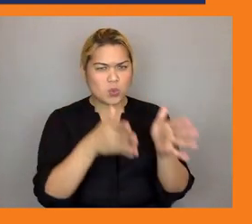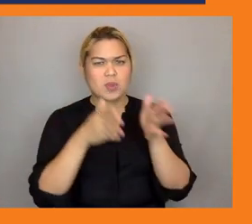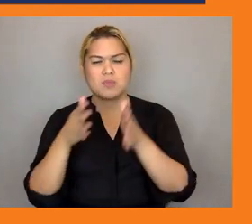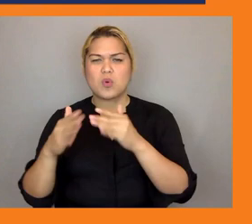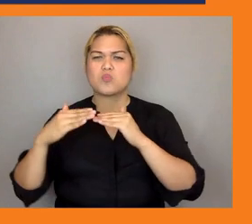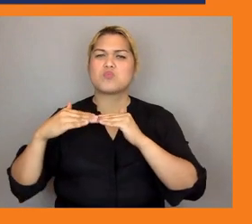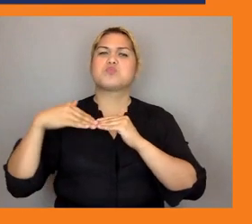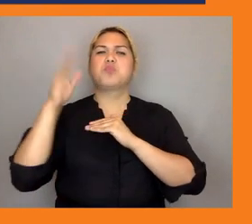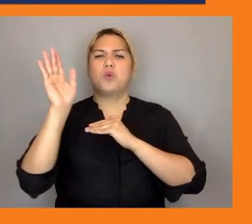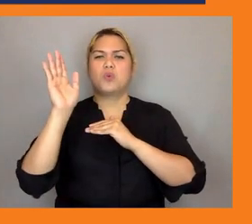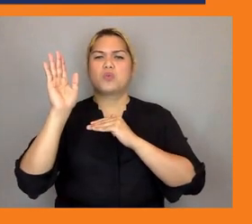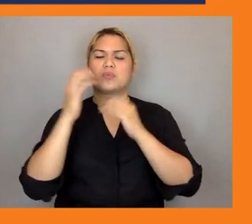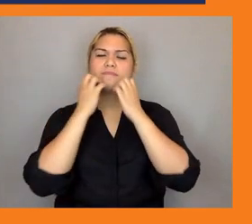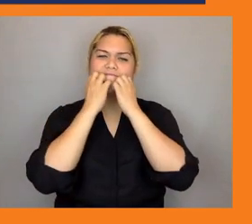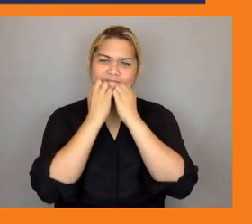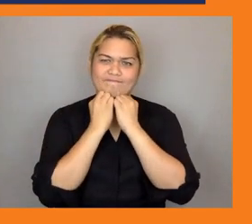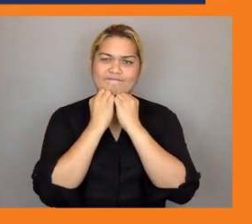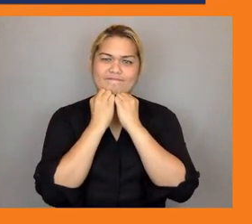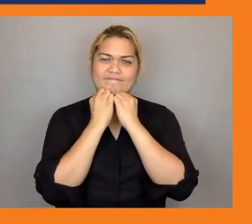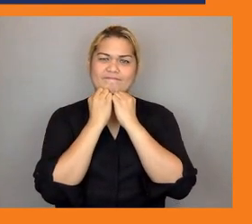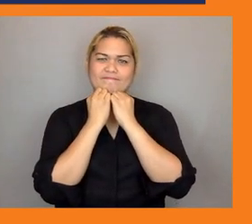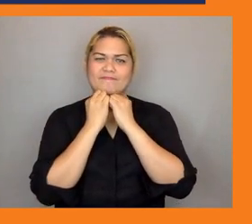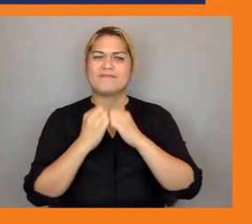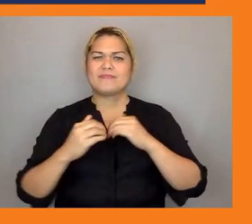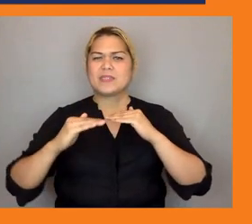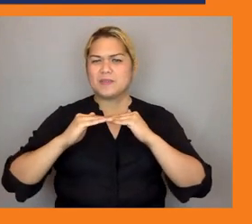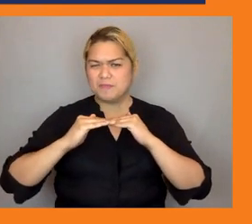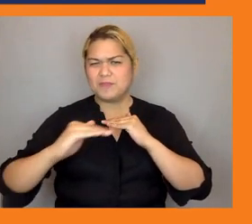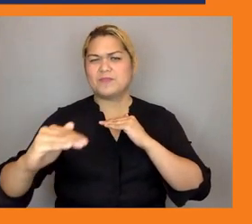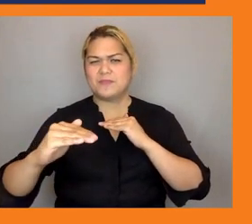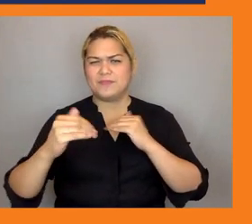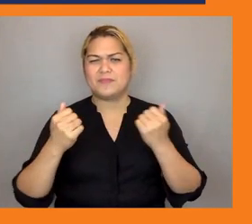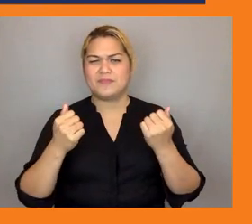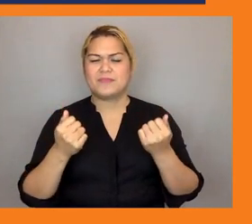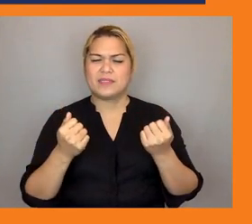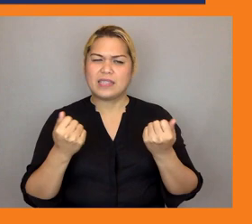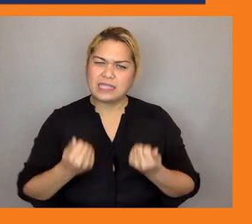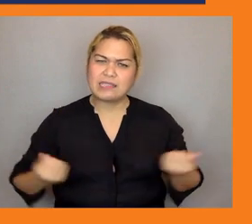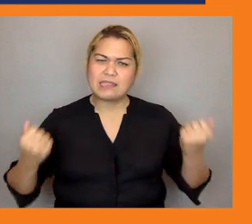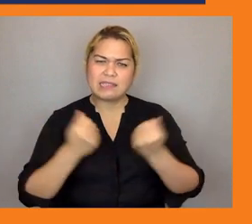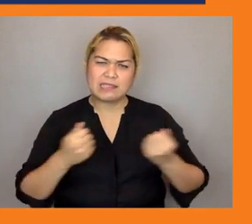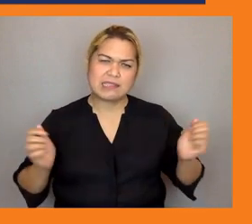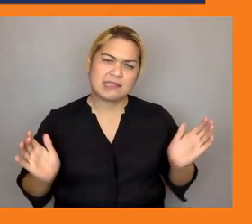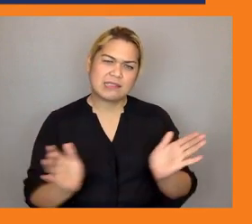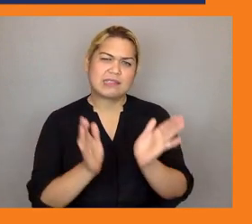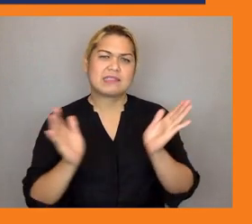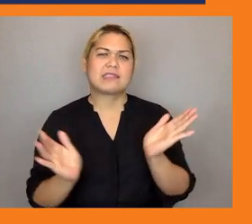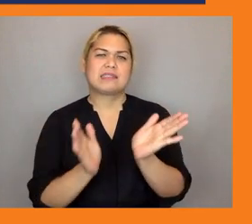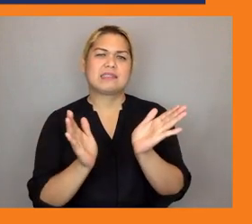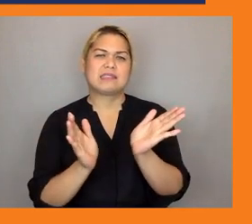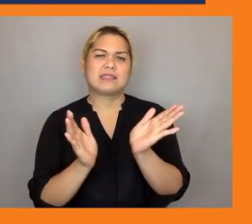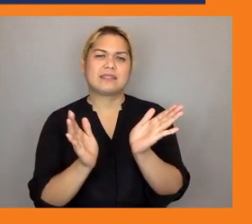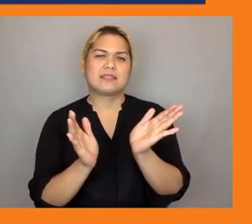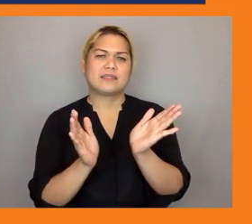what what some countries have done or how they've promoted more efficient um acri businesses through through the the right